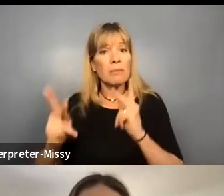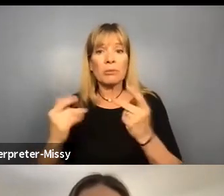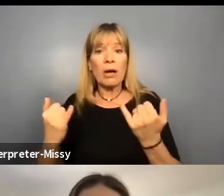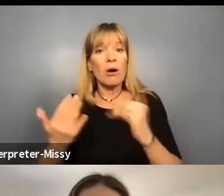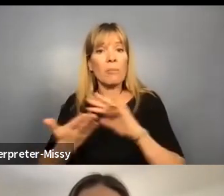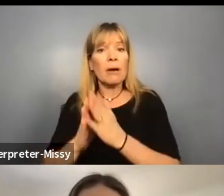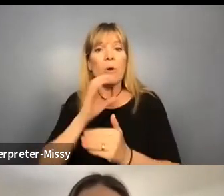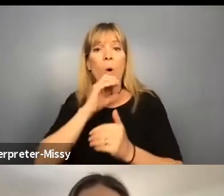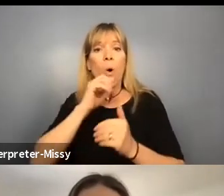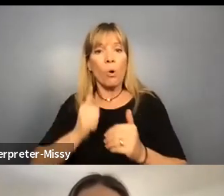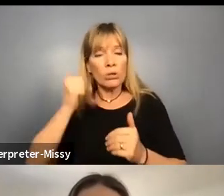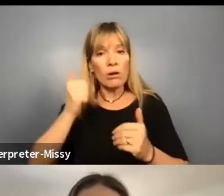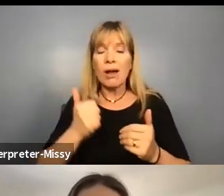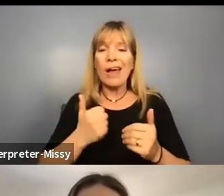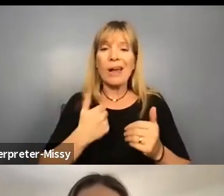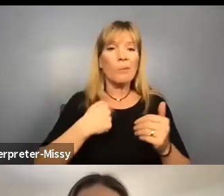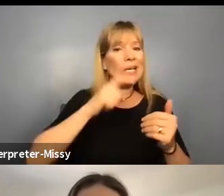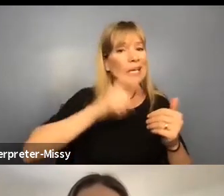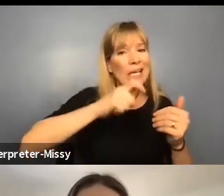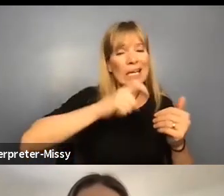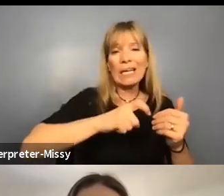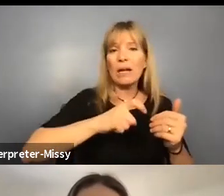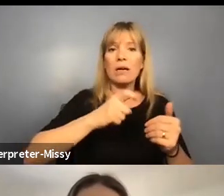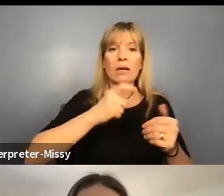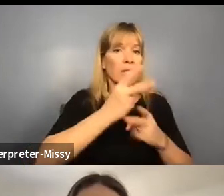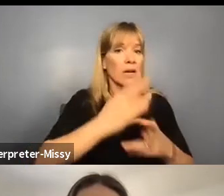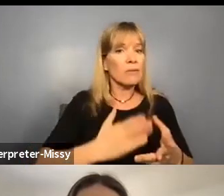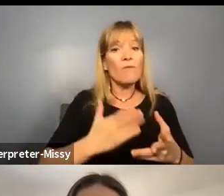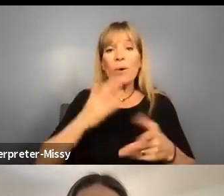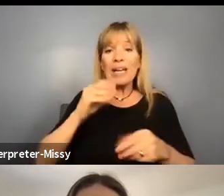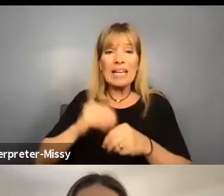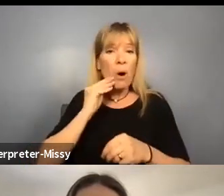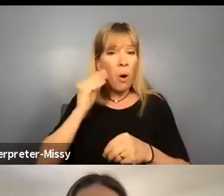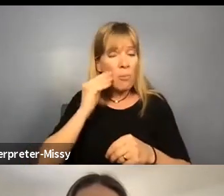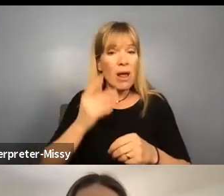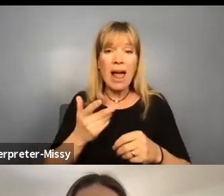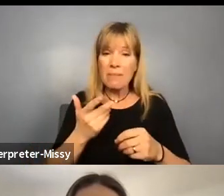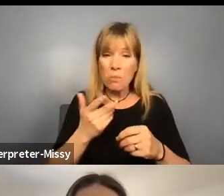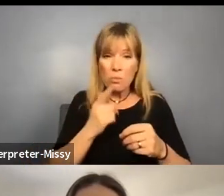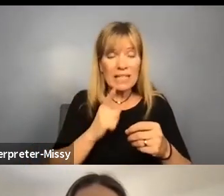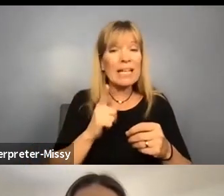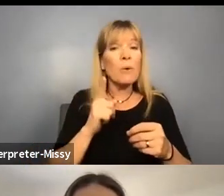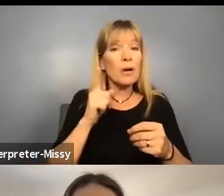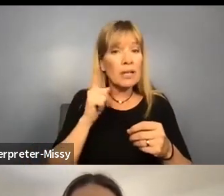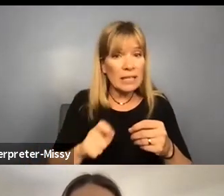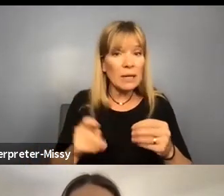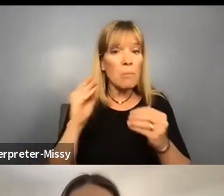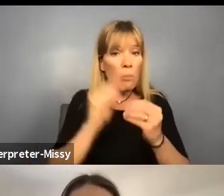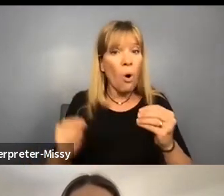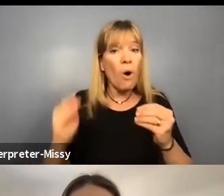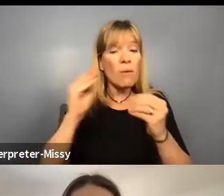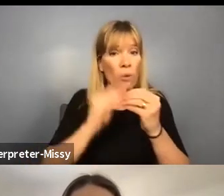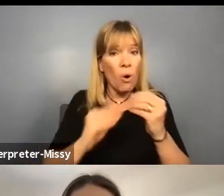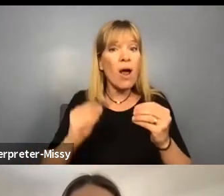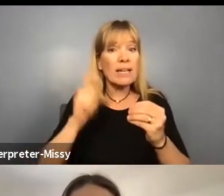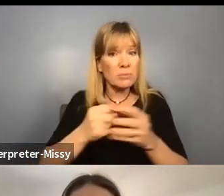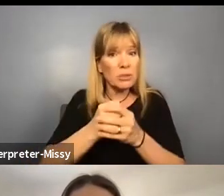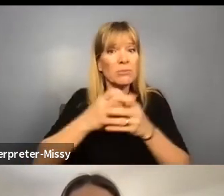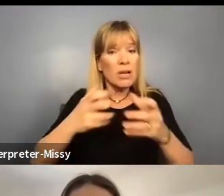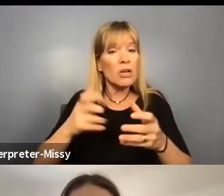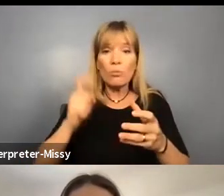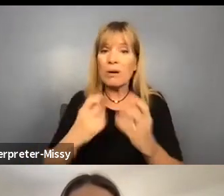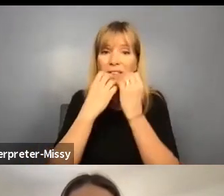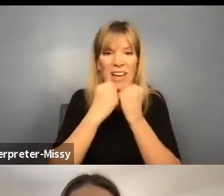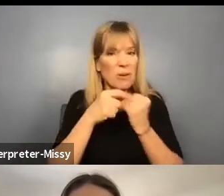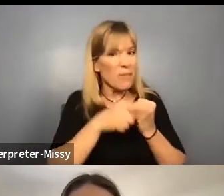for quality in-home supports is only going to increase and expand. And we need to, we must value